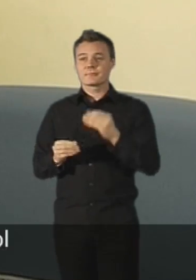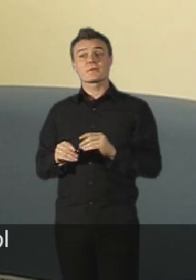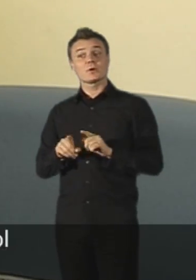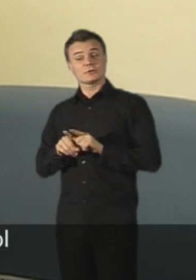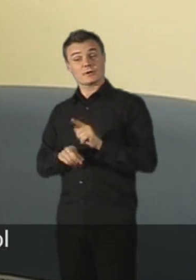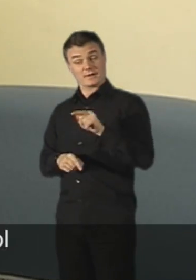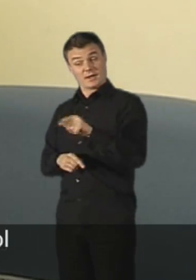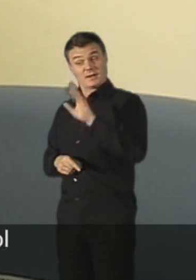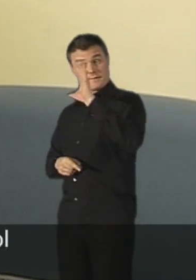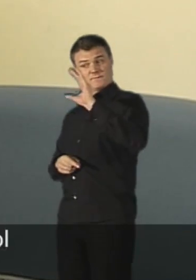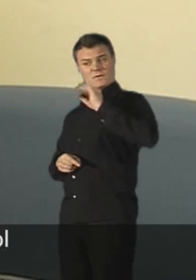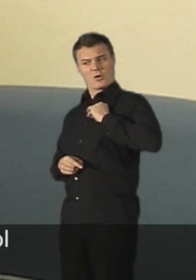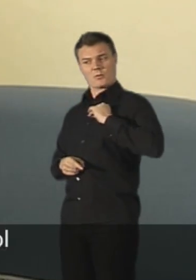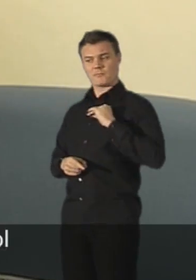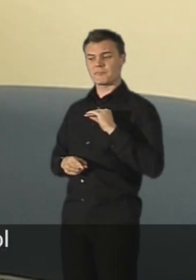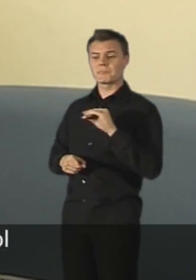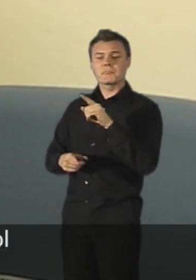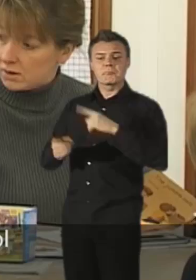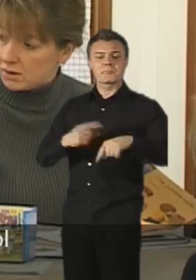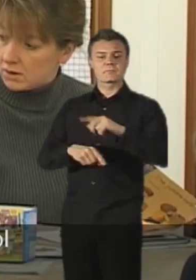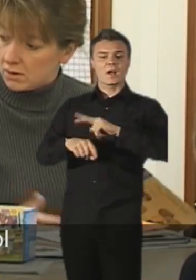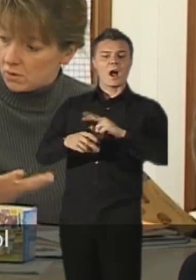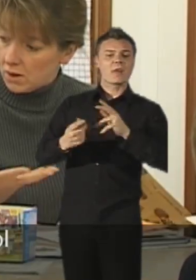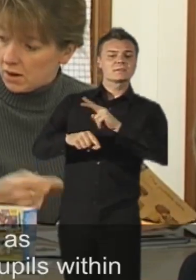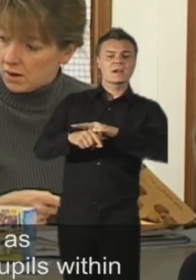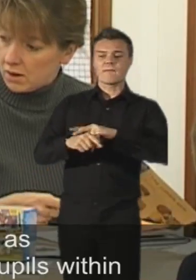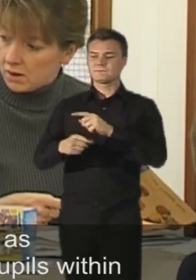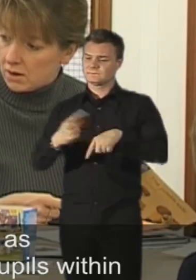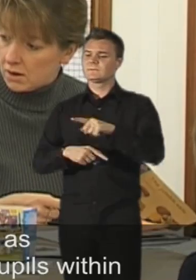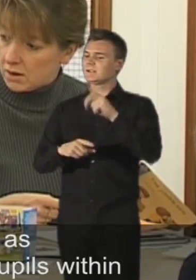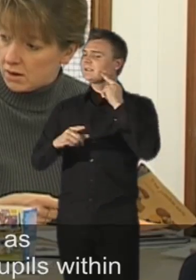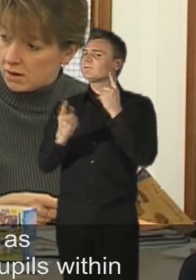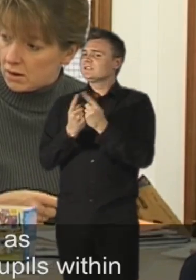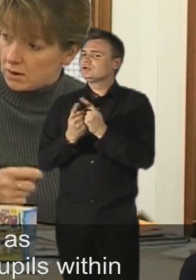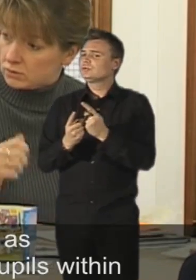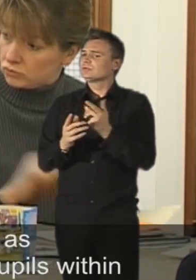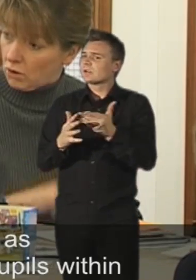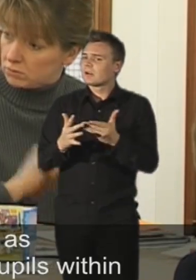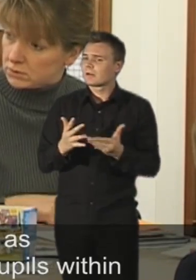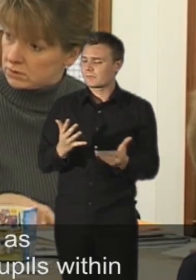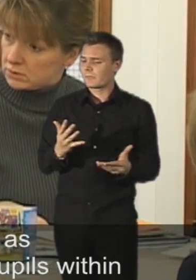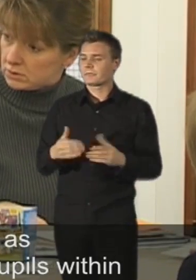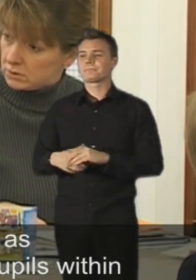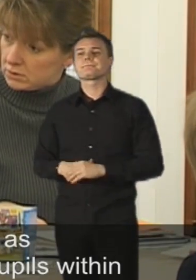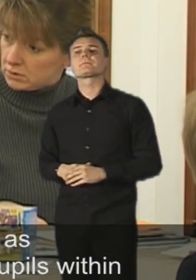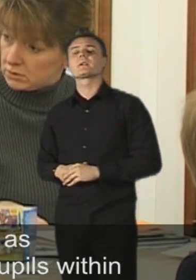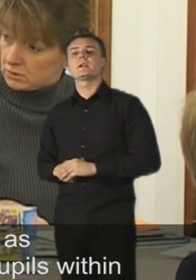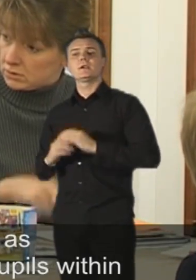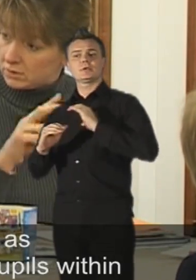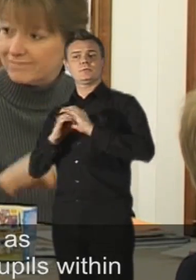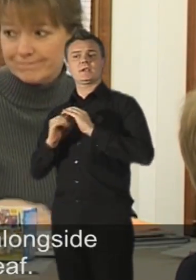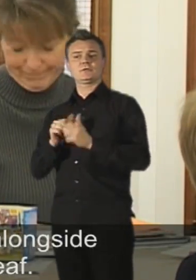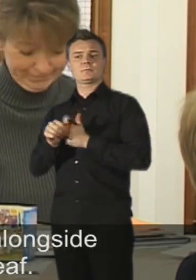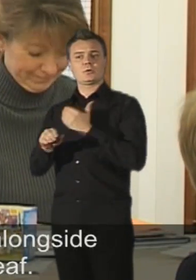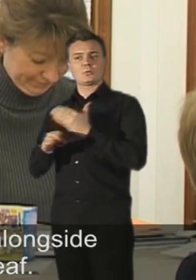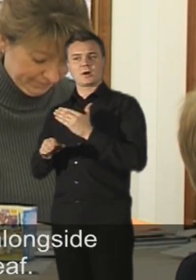aware as, you know, other staff within the school of deaf issues. Communication support workers act as interpreters for class teachers and